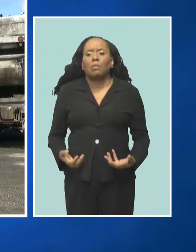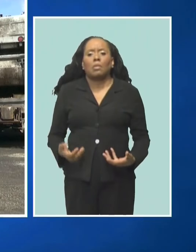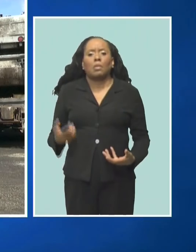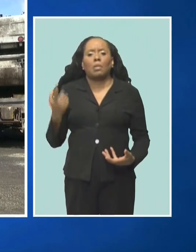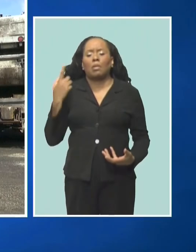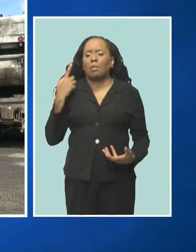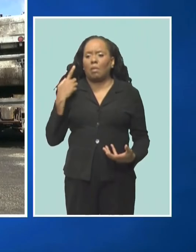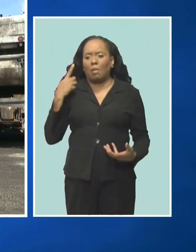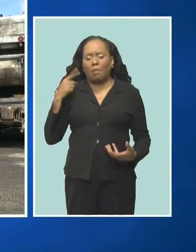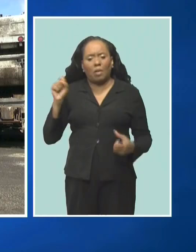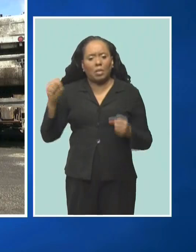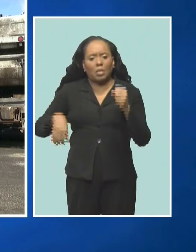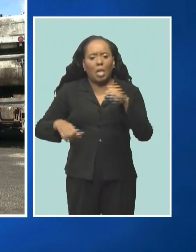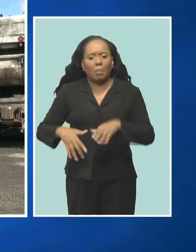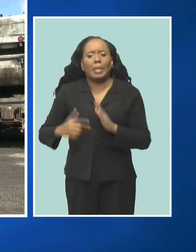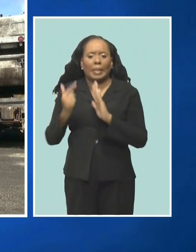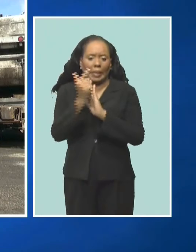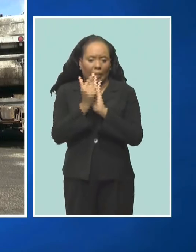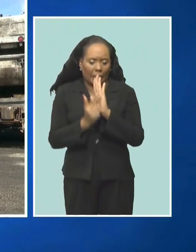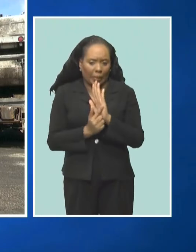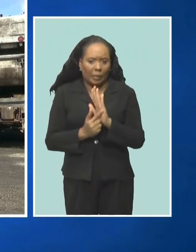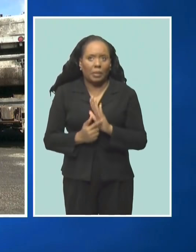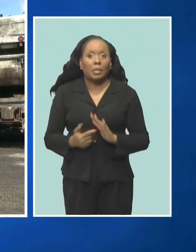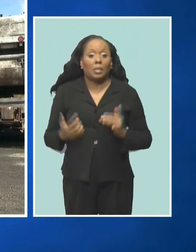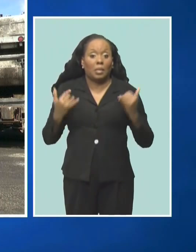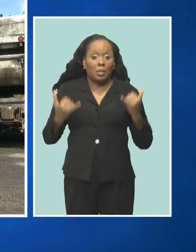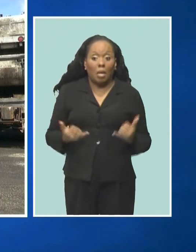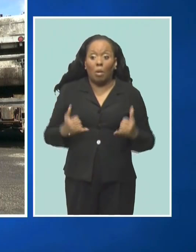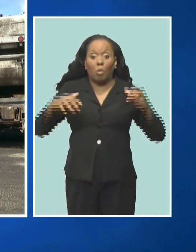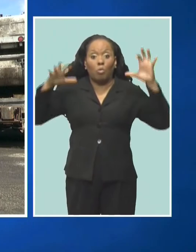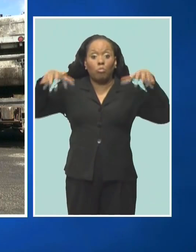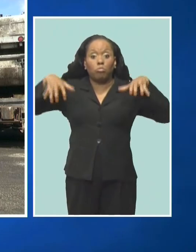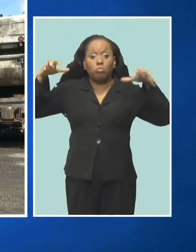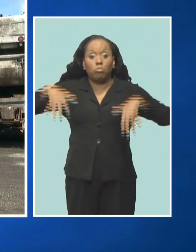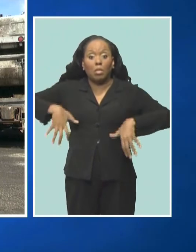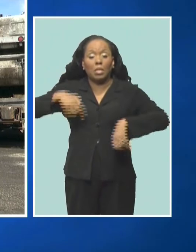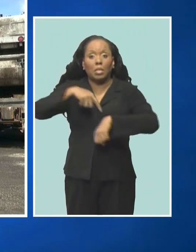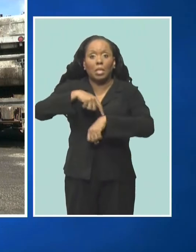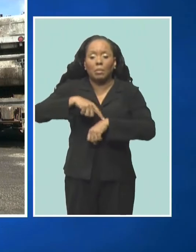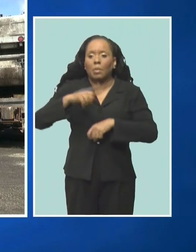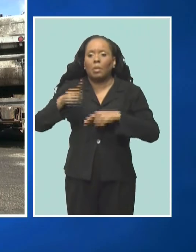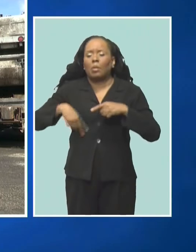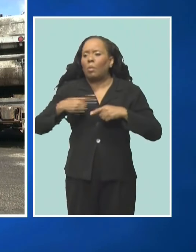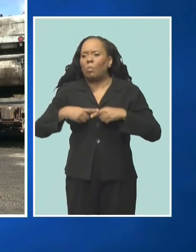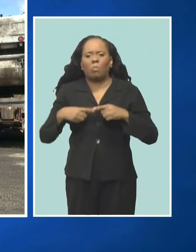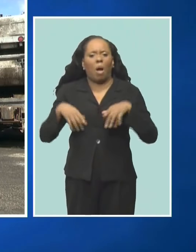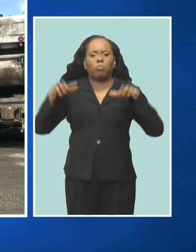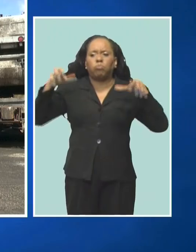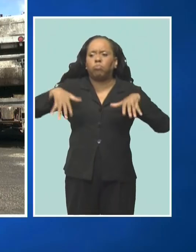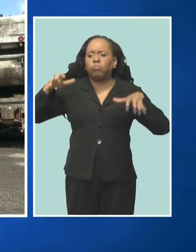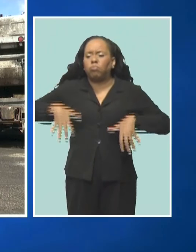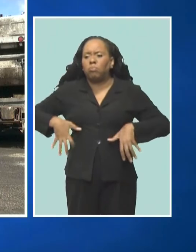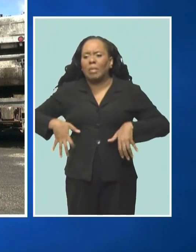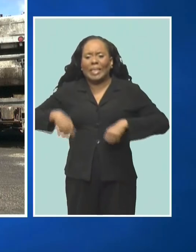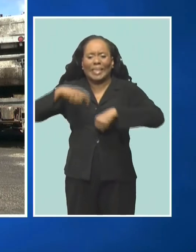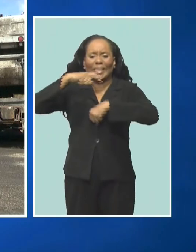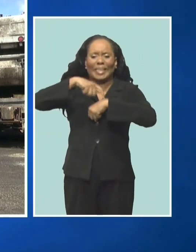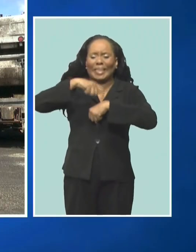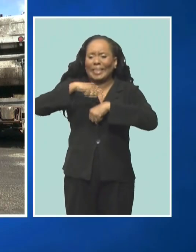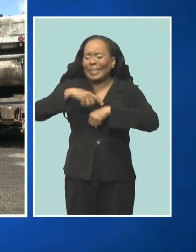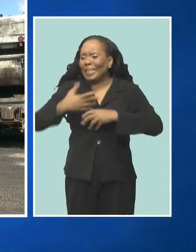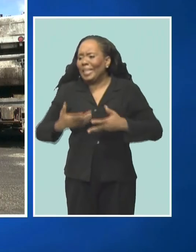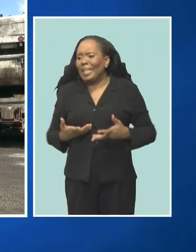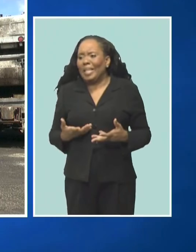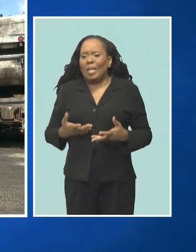this. It's the rainy season and once this waste gets into the drains and also when these containers get